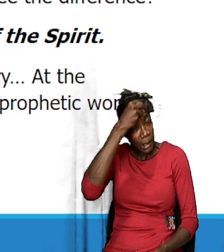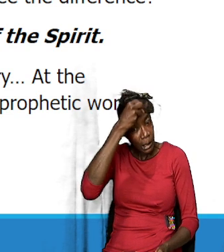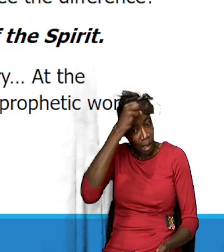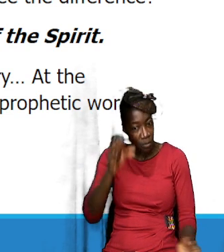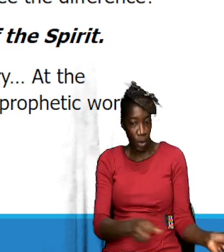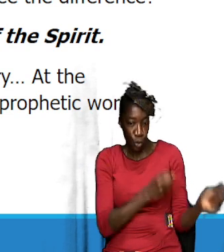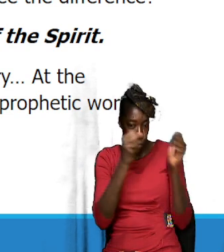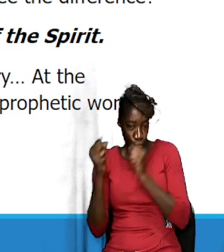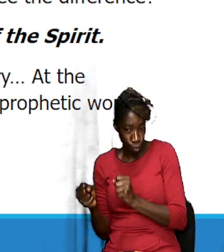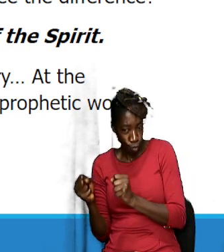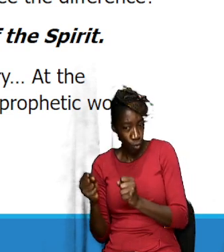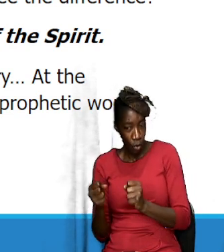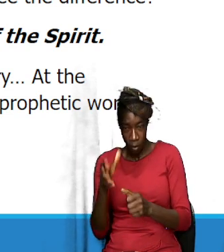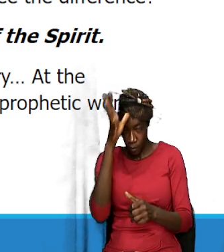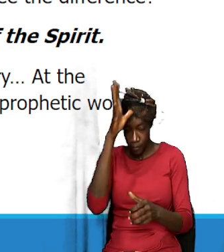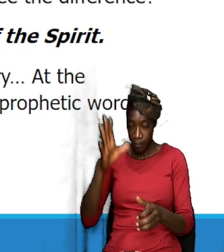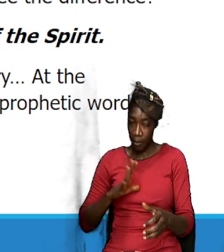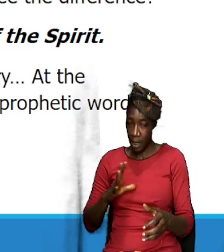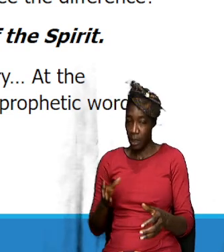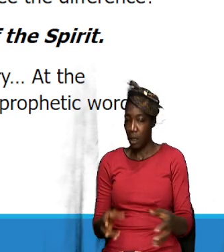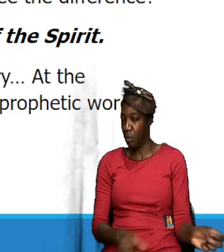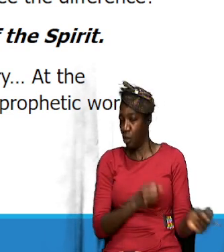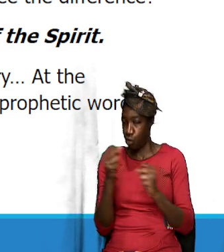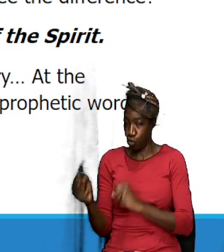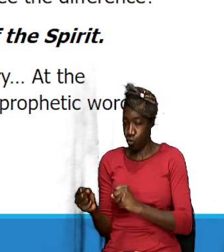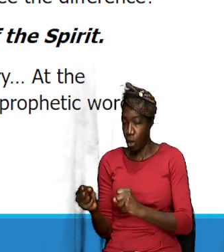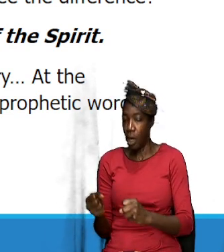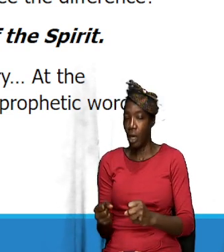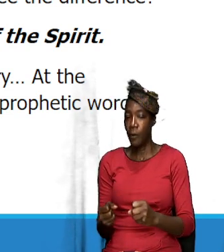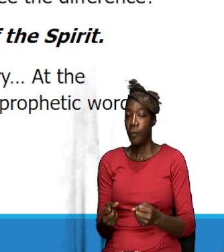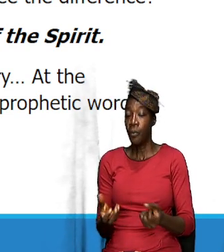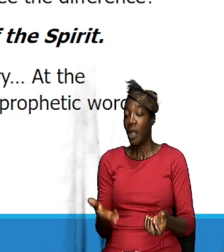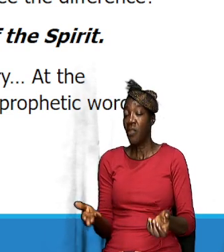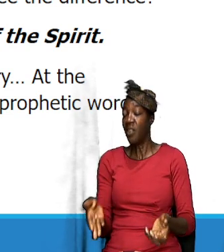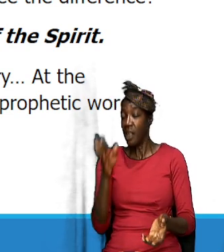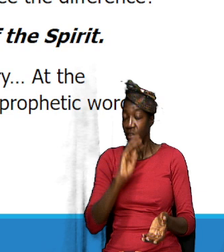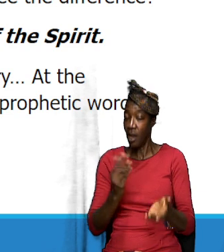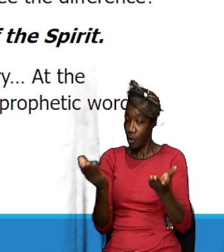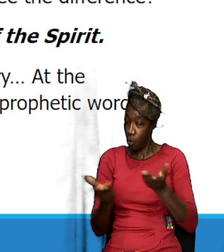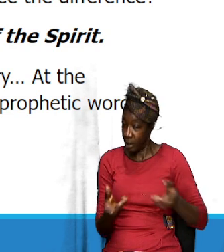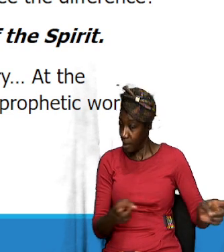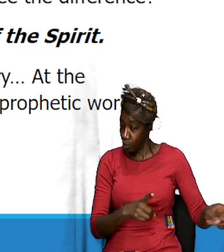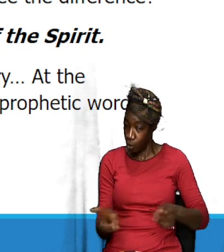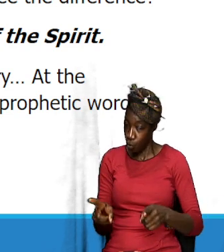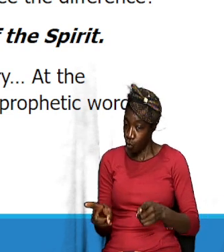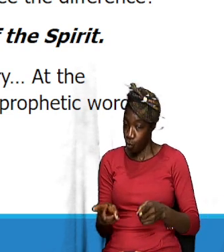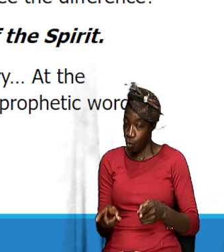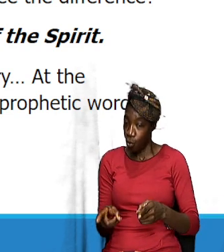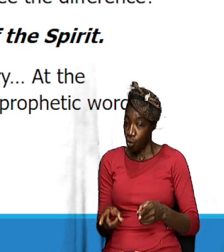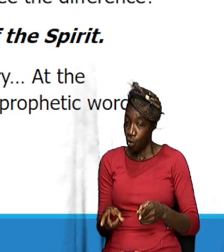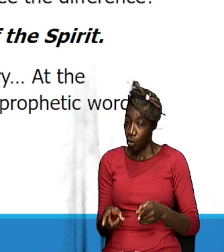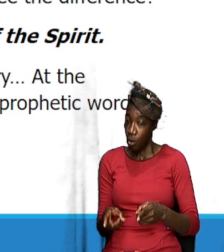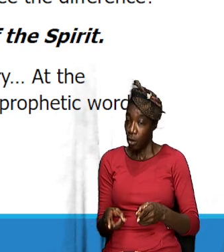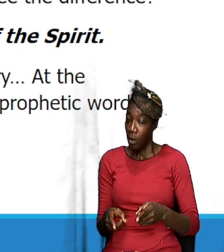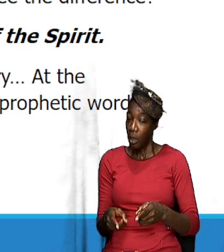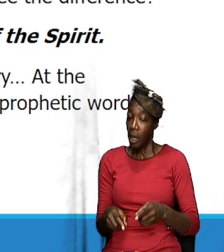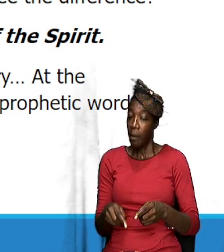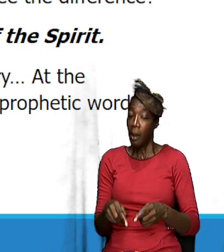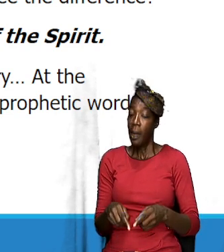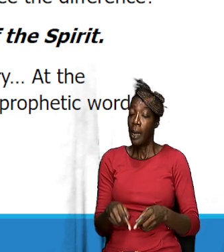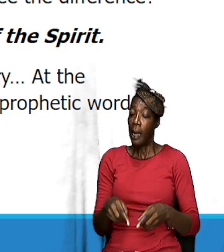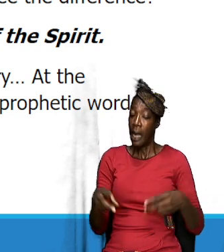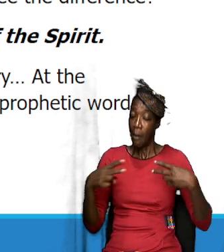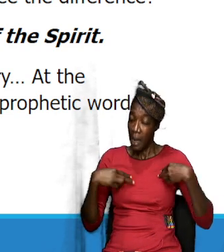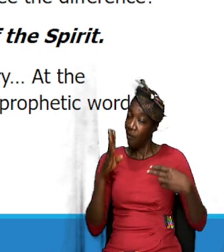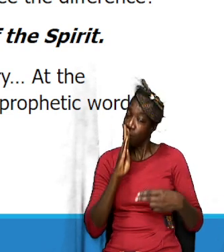strong. And the things that God wanted him to do required him to be strong. God